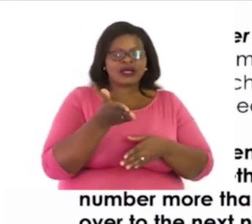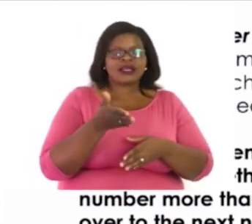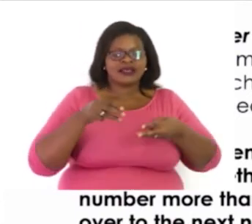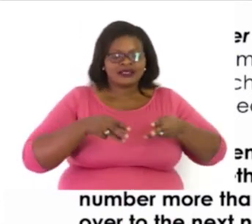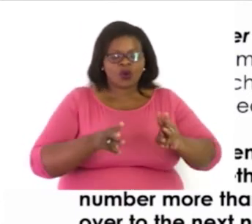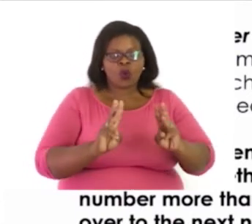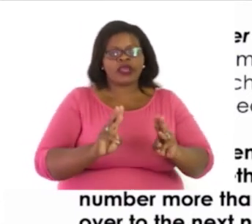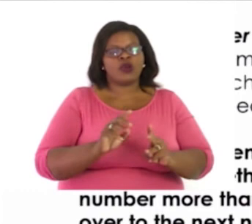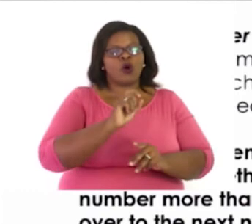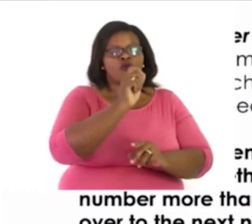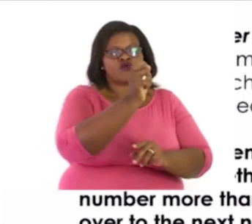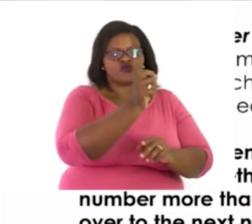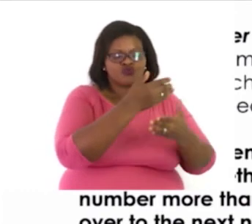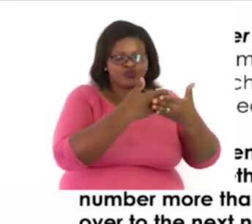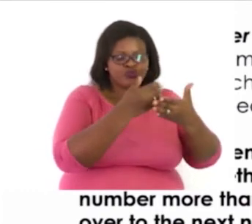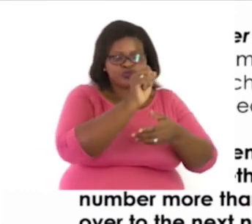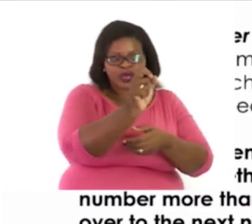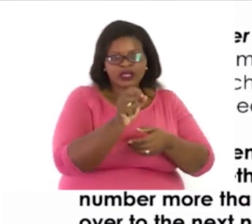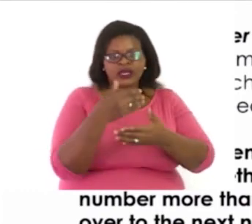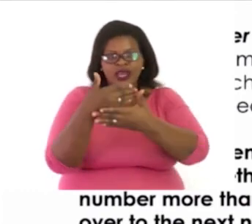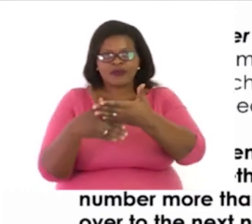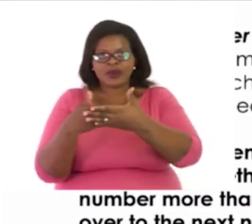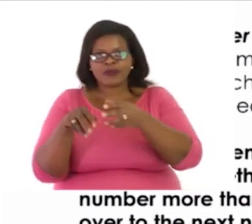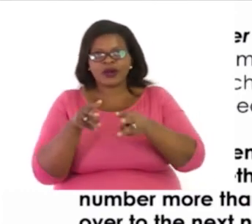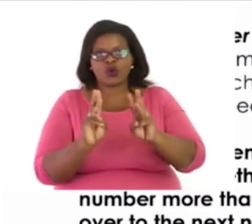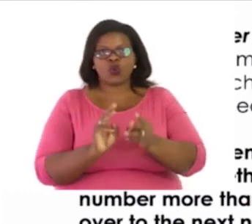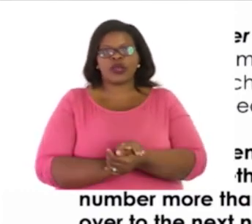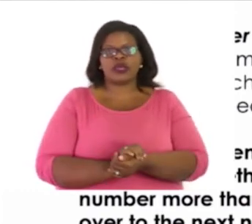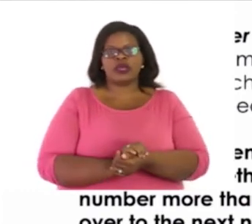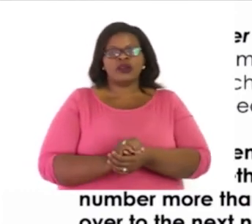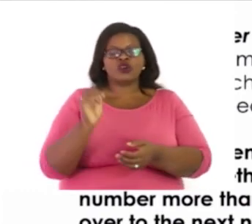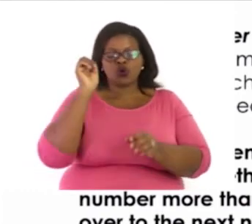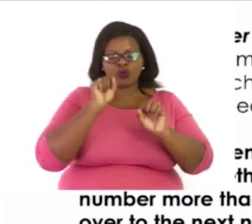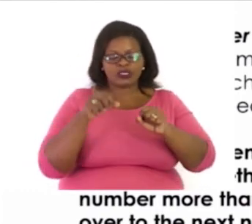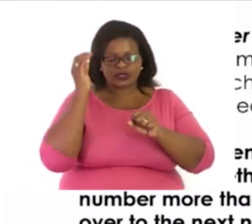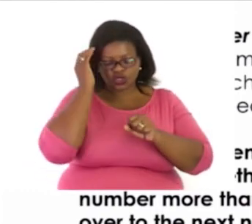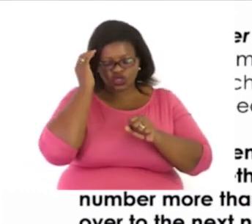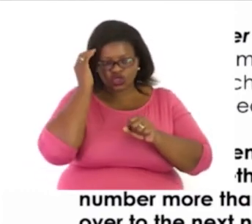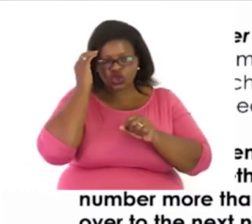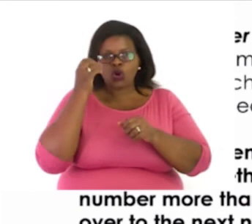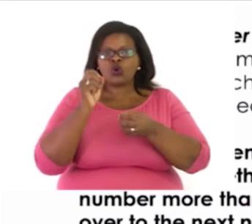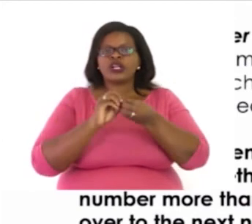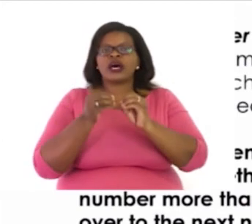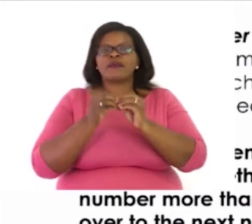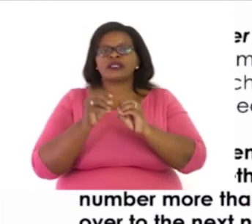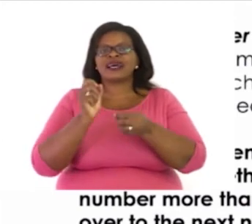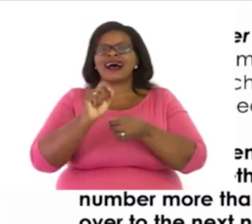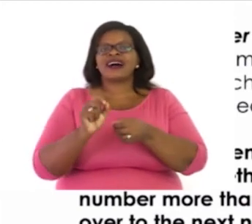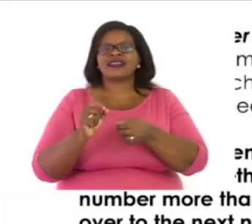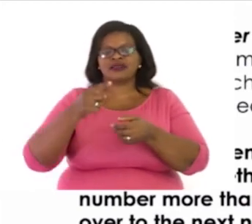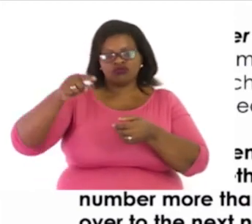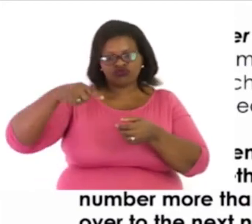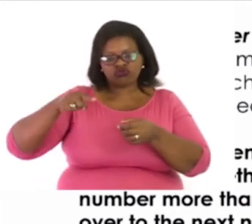important thing here is, guys, make sure your numbers are written correctly underneath each other.